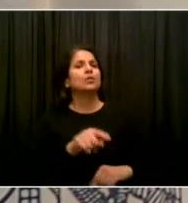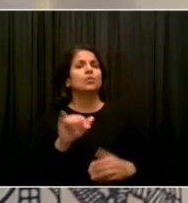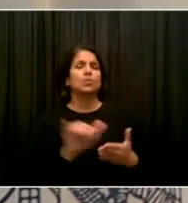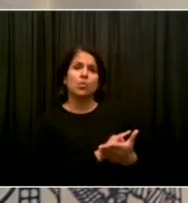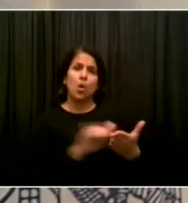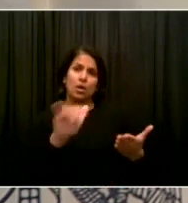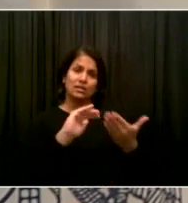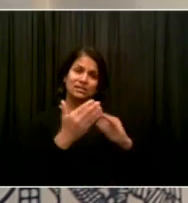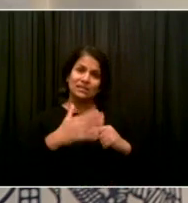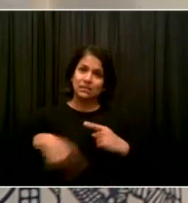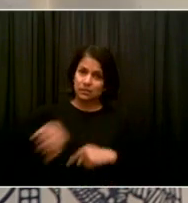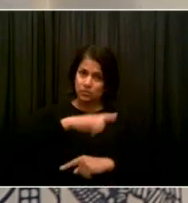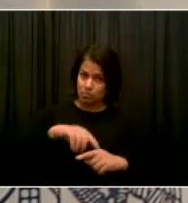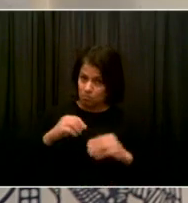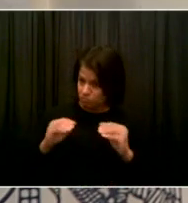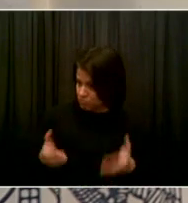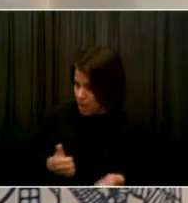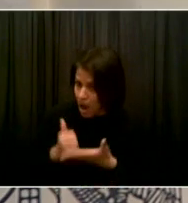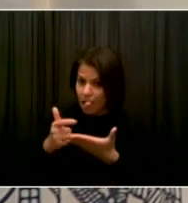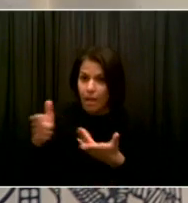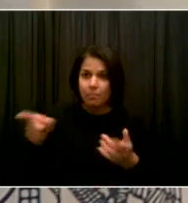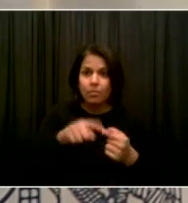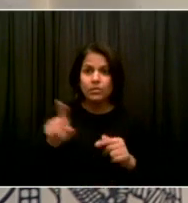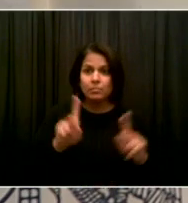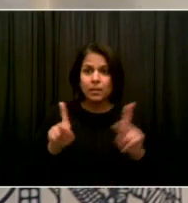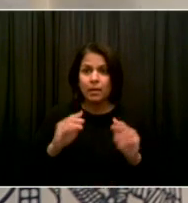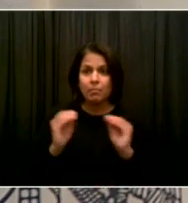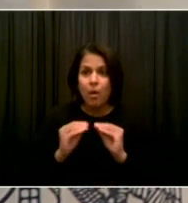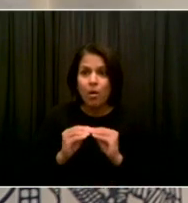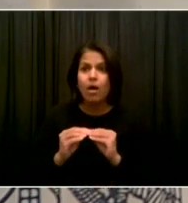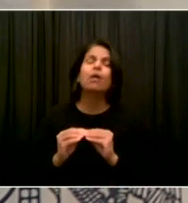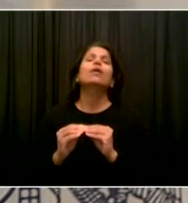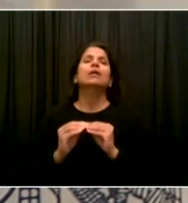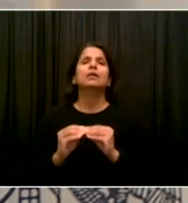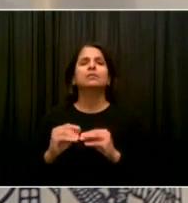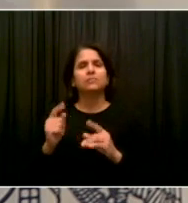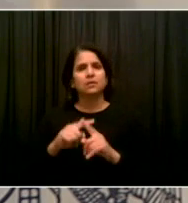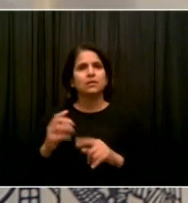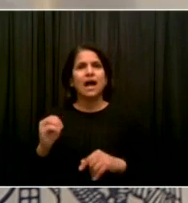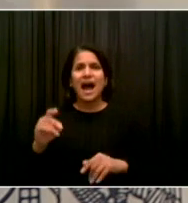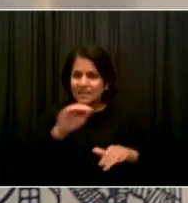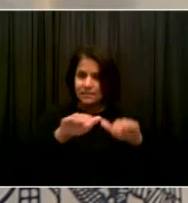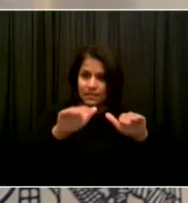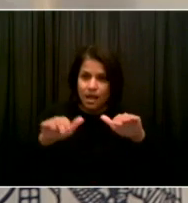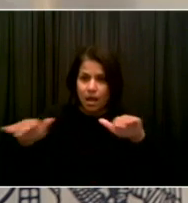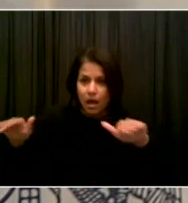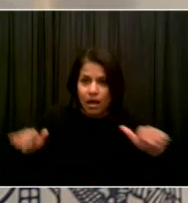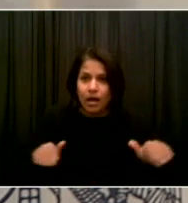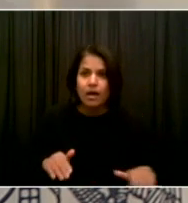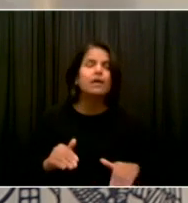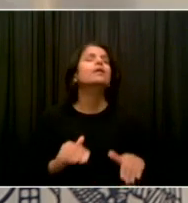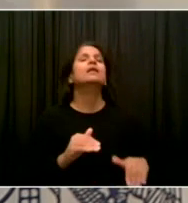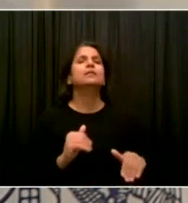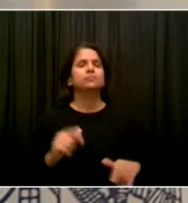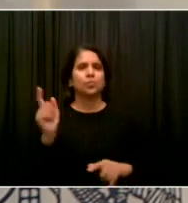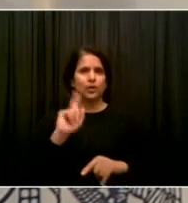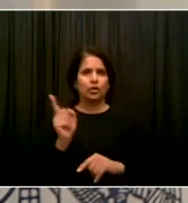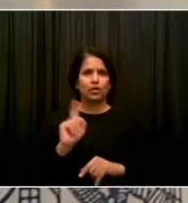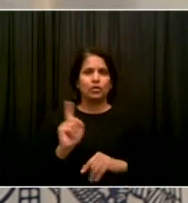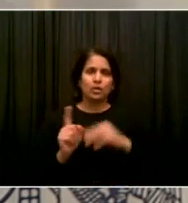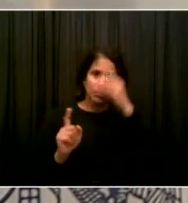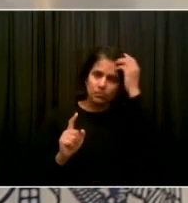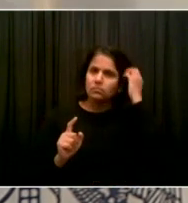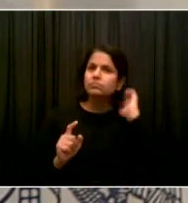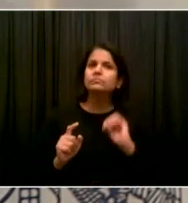people know where letting citizens of New York City know where those sites are